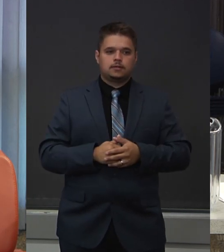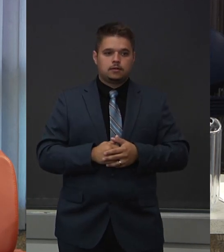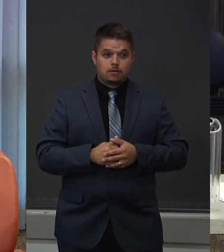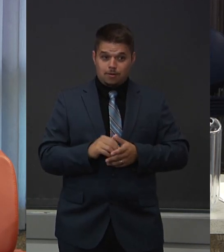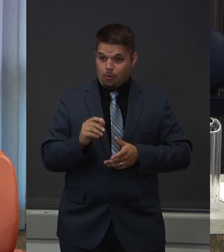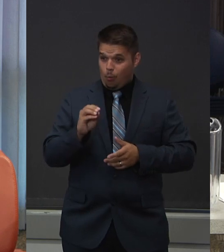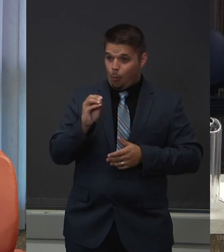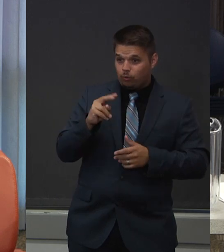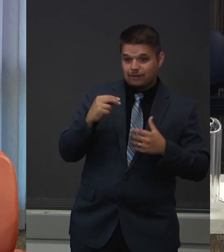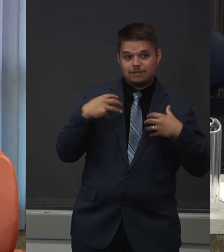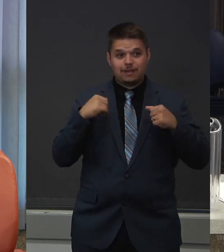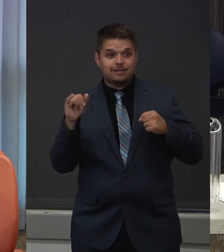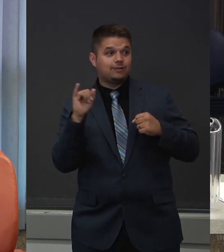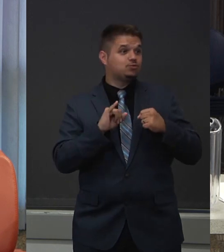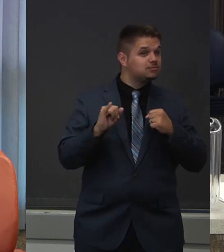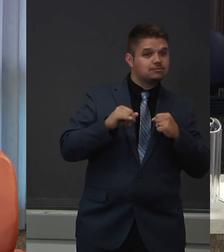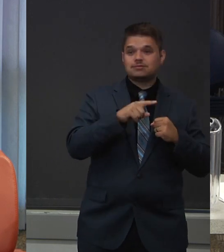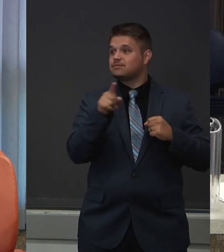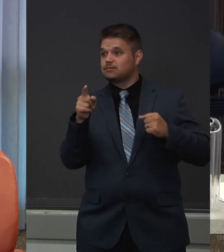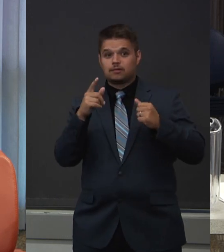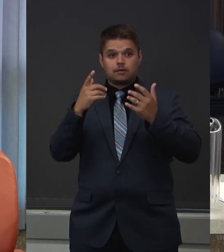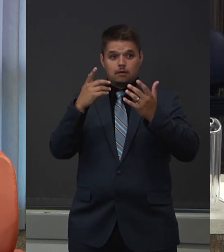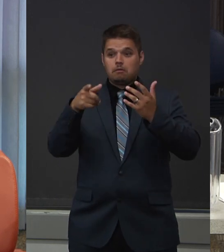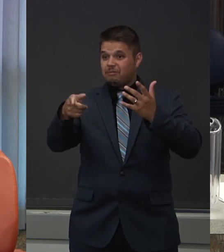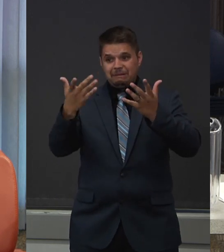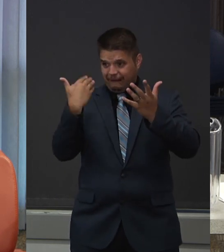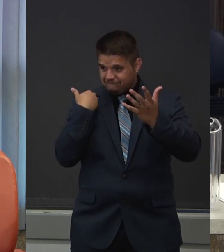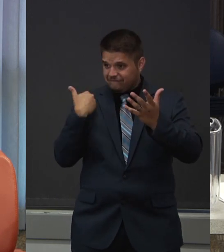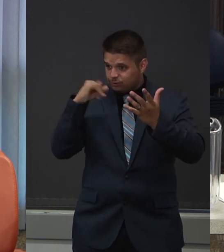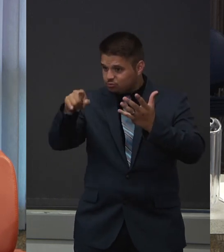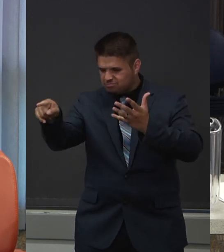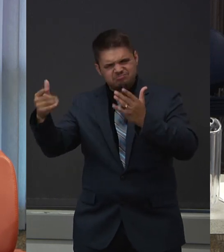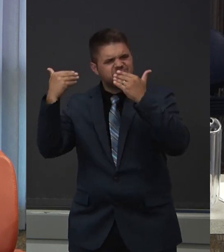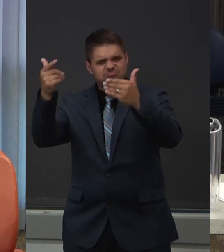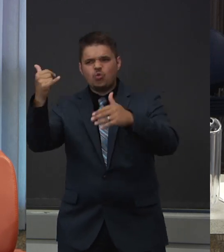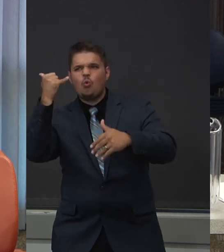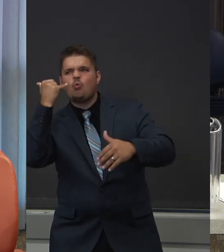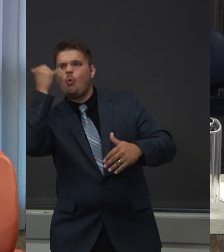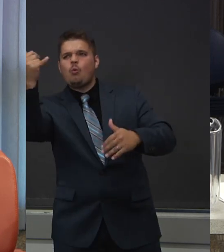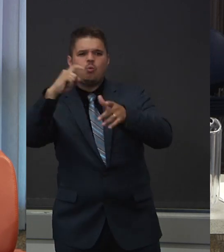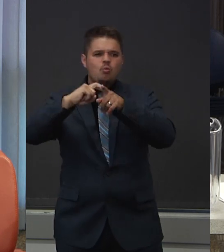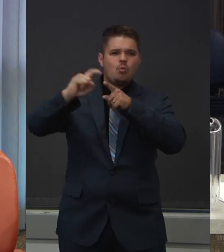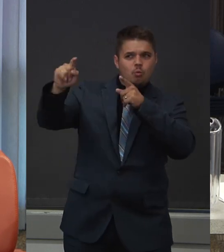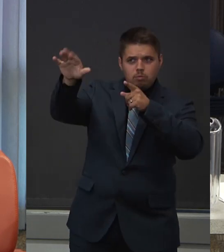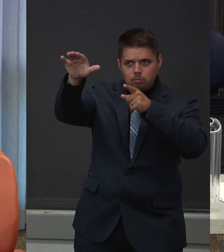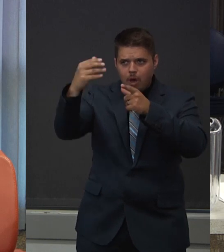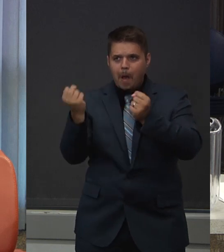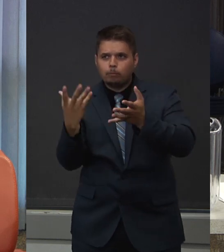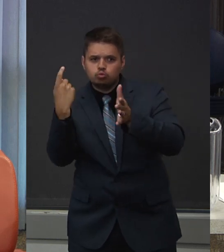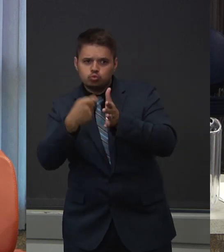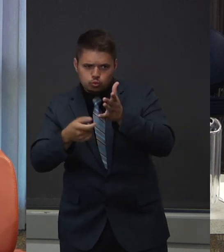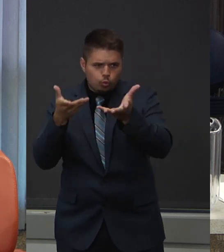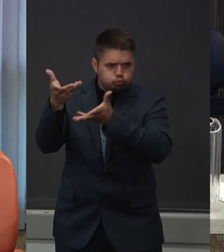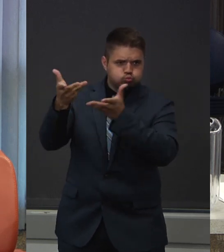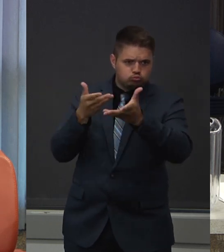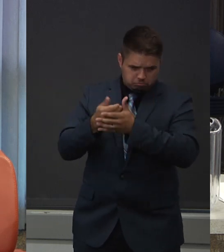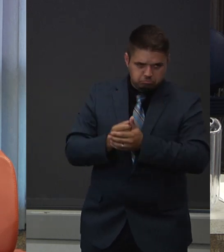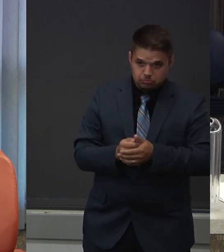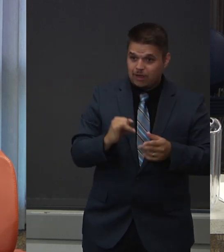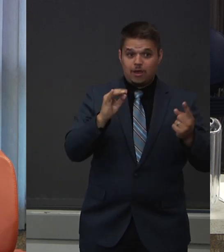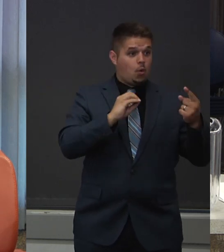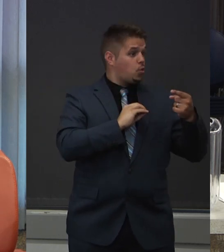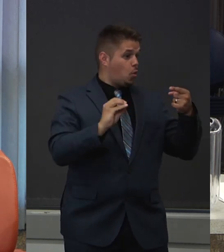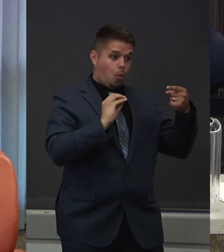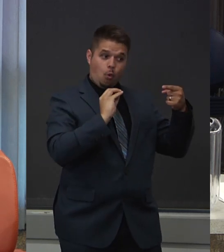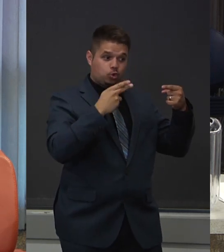contact your health insurance provider. Finally, if you don't have OHP or health coverage, visit